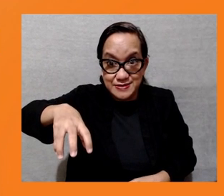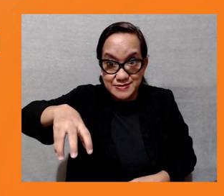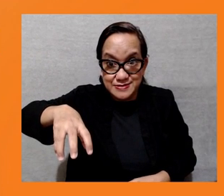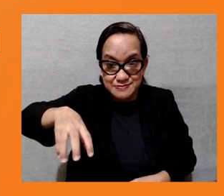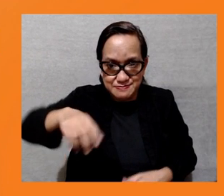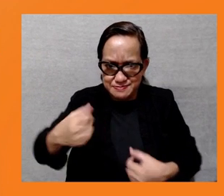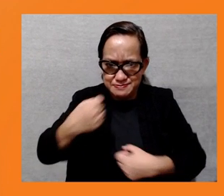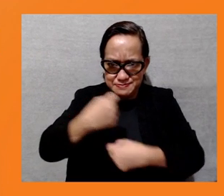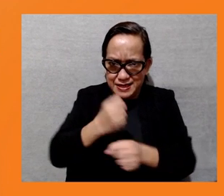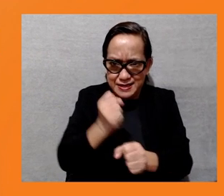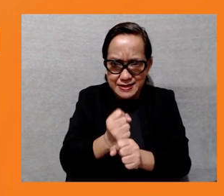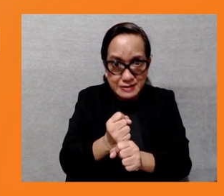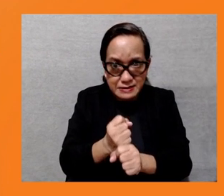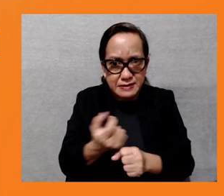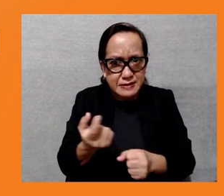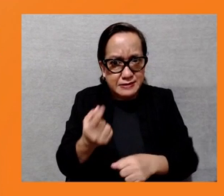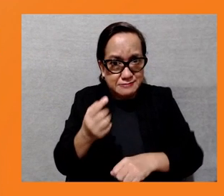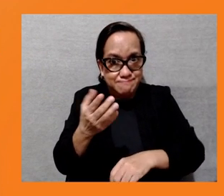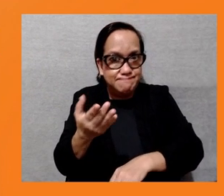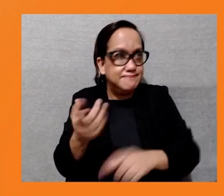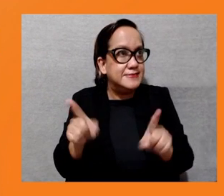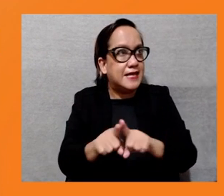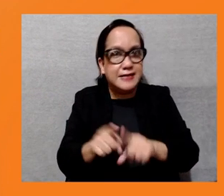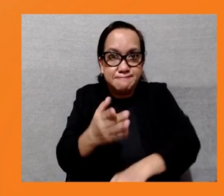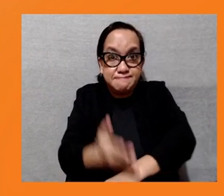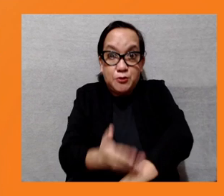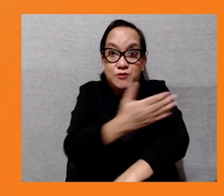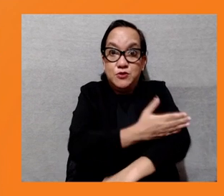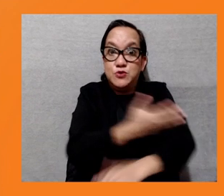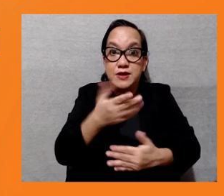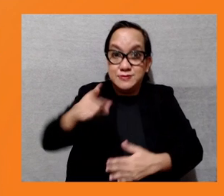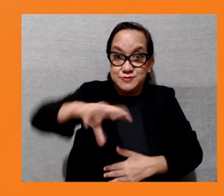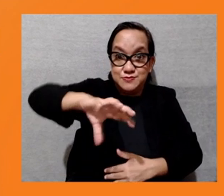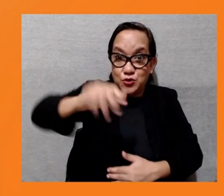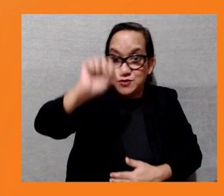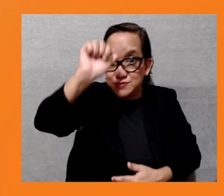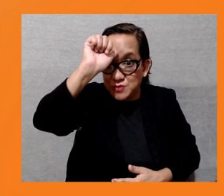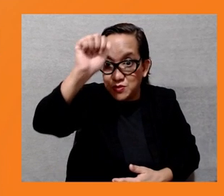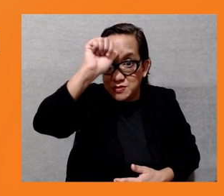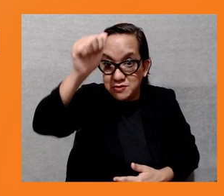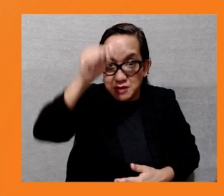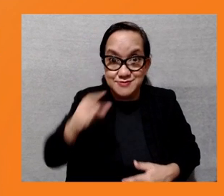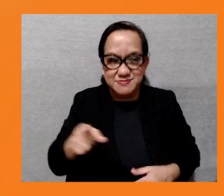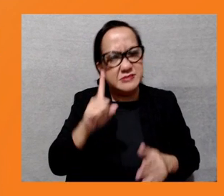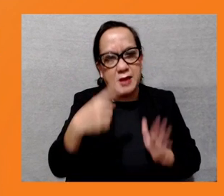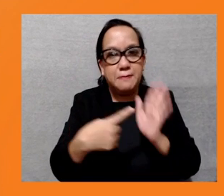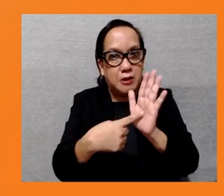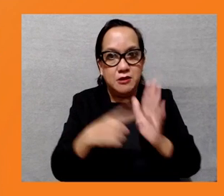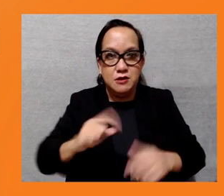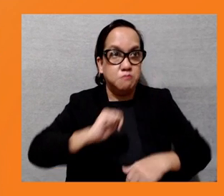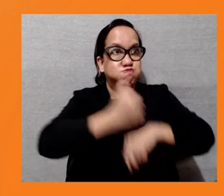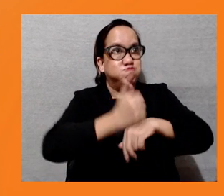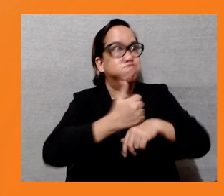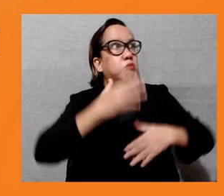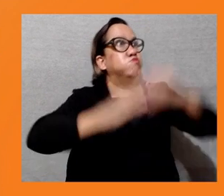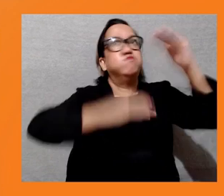Facility Fund in India. Now, ADB's Asia Renewable Energy Asia Fund supported as one of its sub-projects